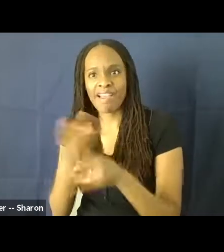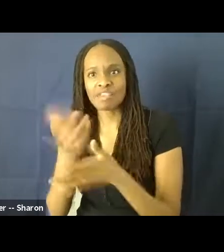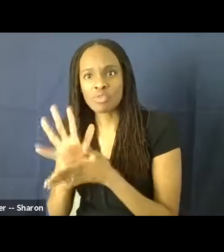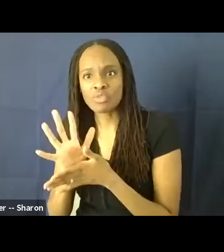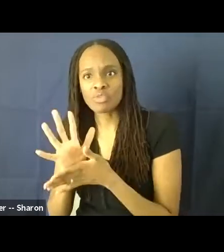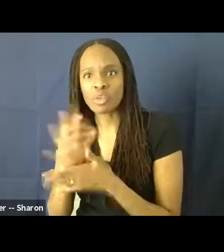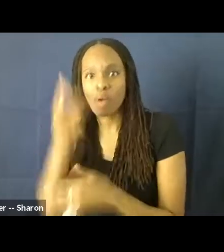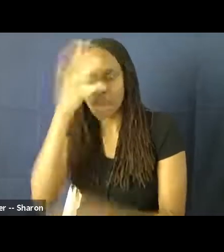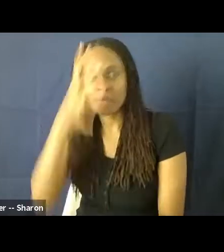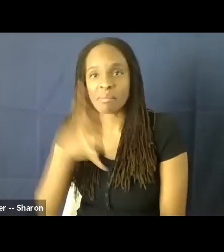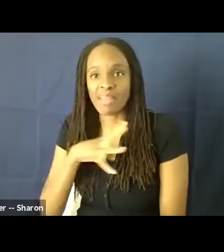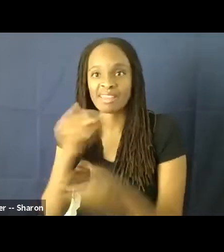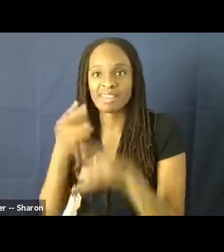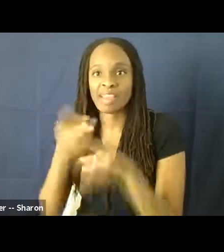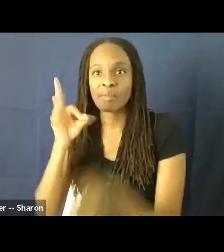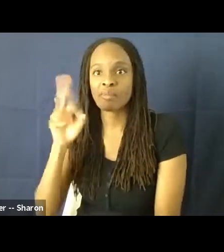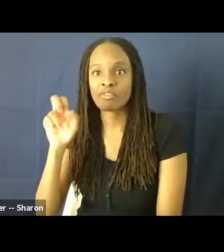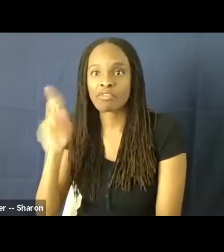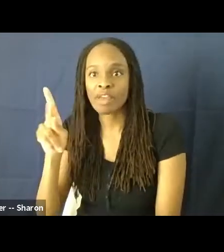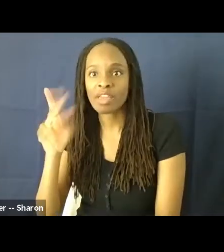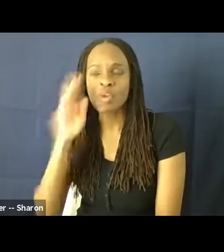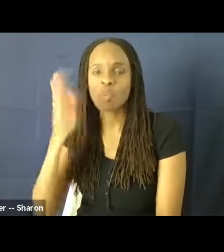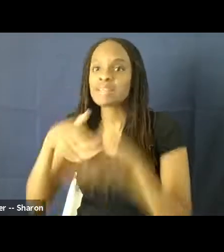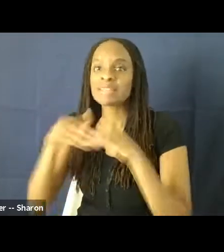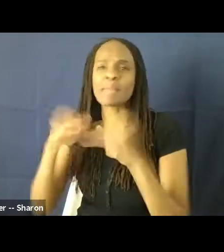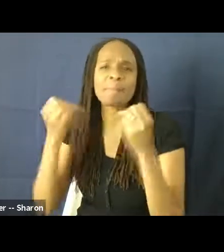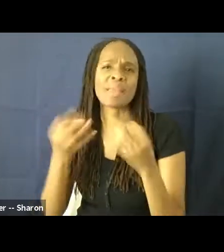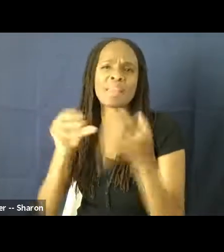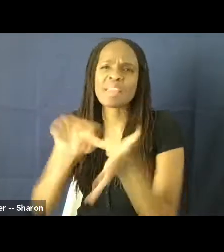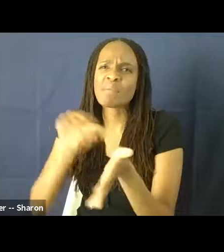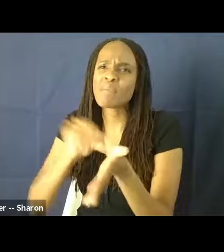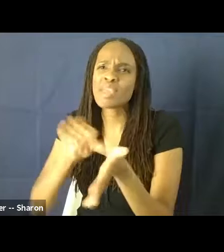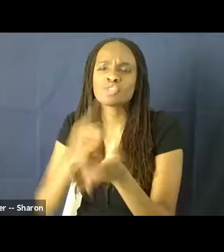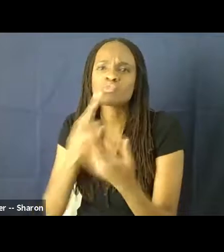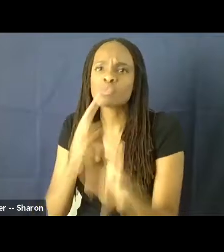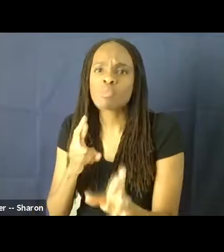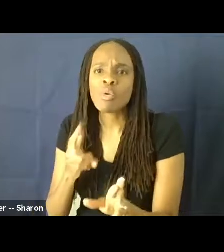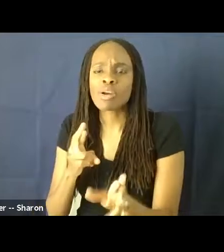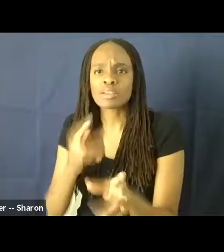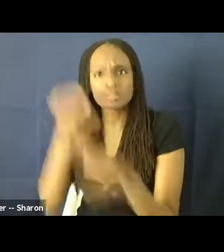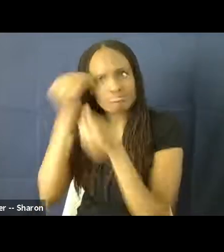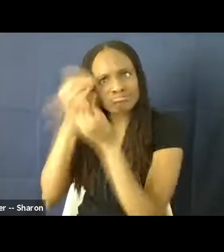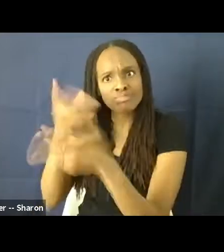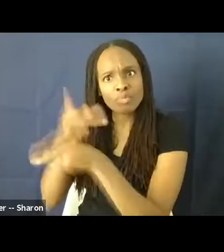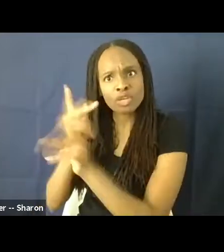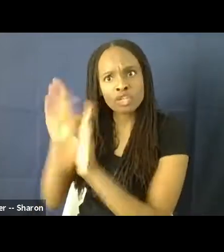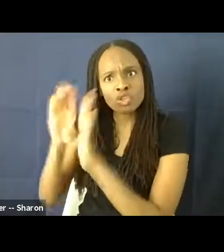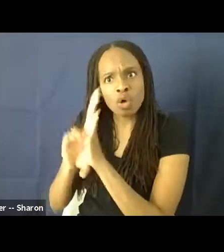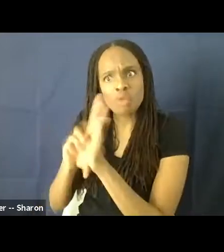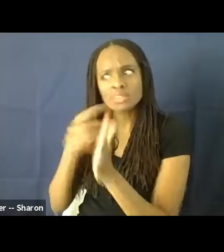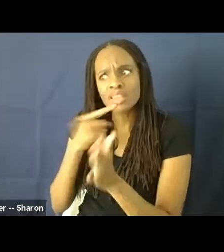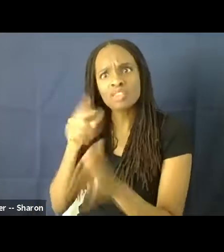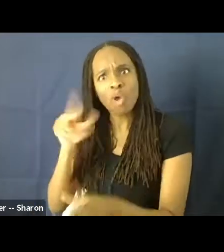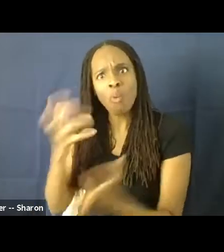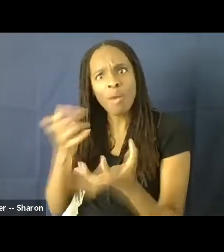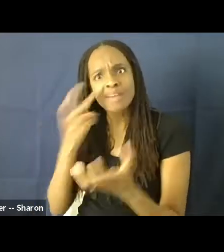Francis Harmon. And he would send in pages and pages of reports to let the production code administration know that people were demanding interracial pictures, that